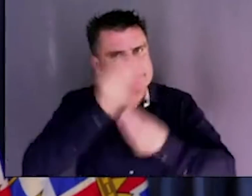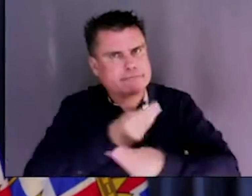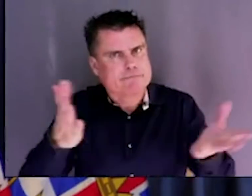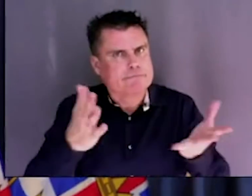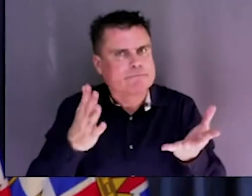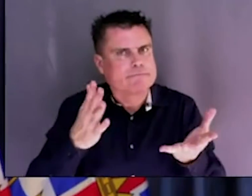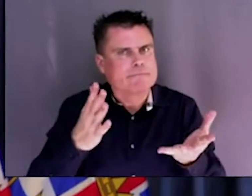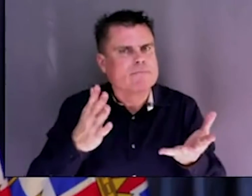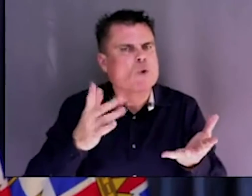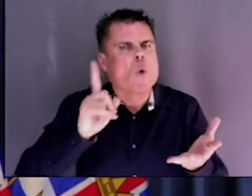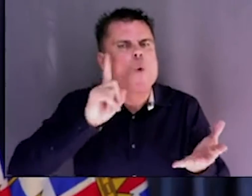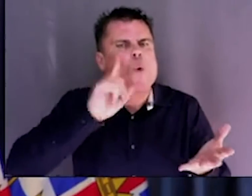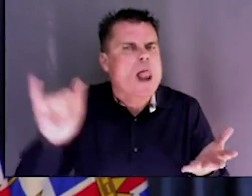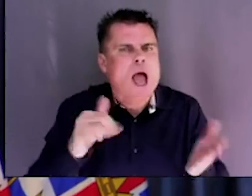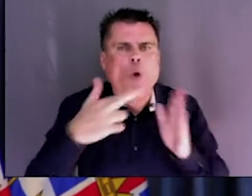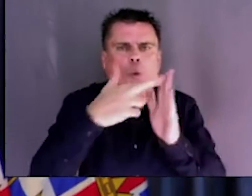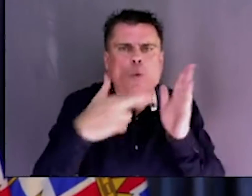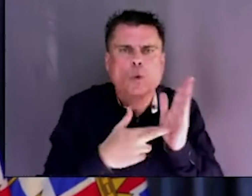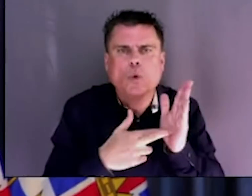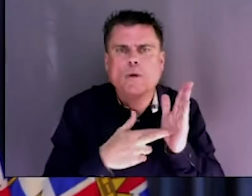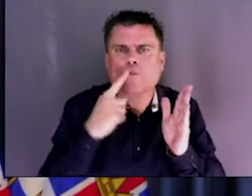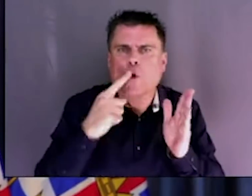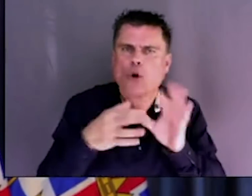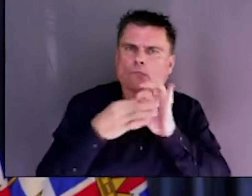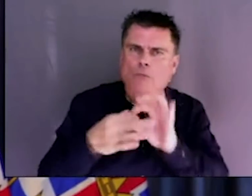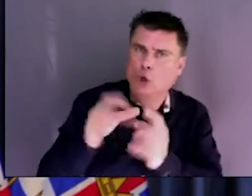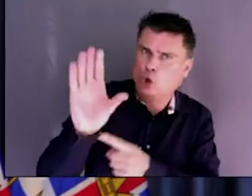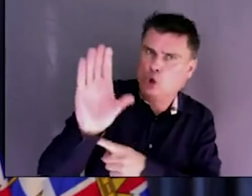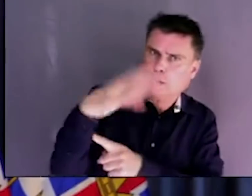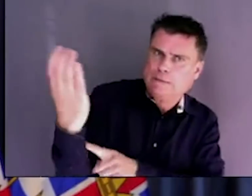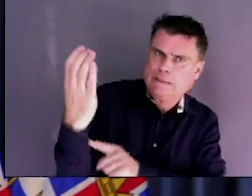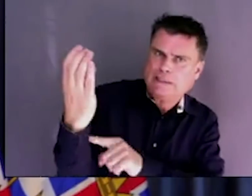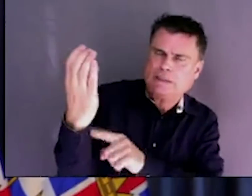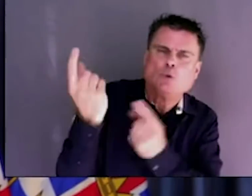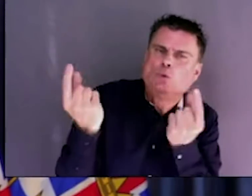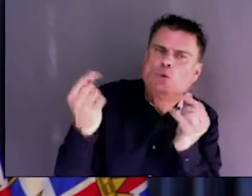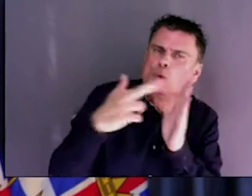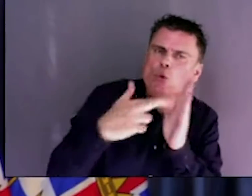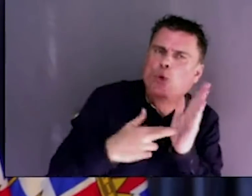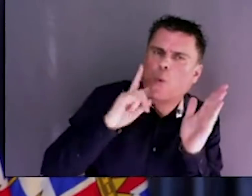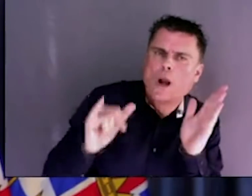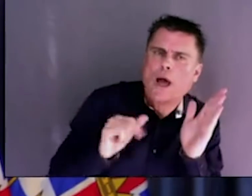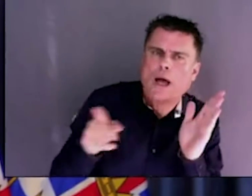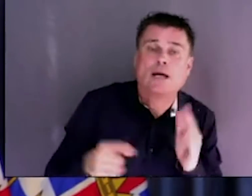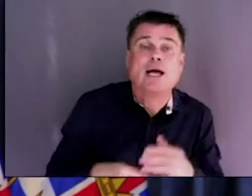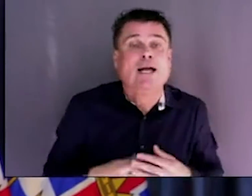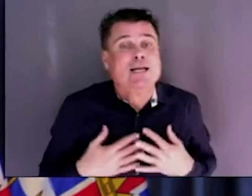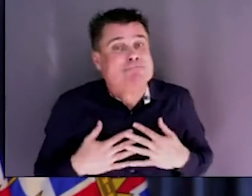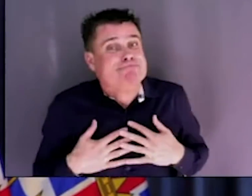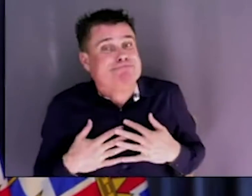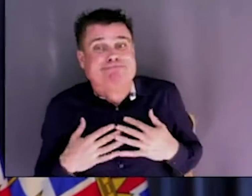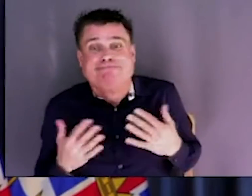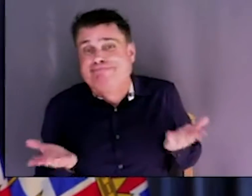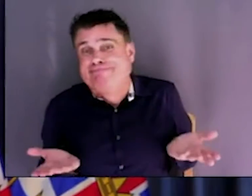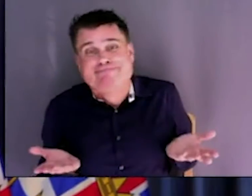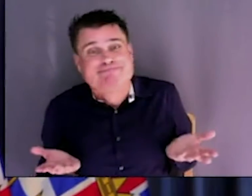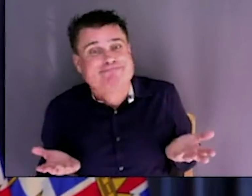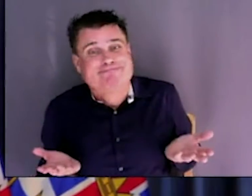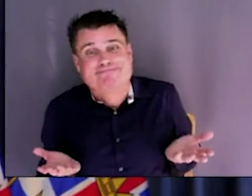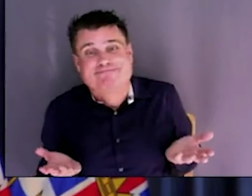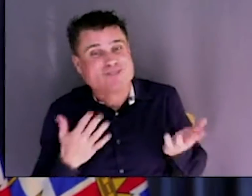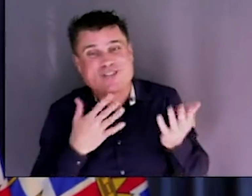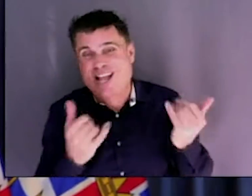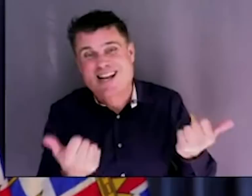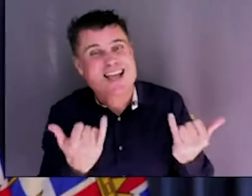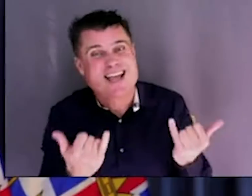This is the way it's going to be? And if so, what might that date be? Well, we're not at that date yet, Rob, I guess is my simple answer. I am one of